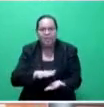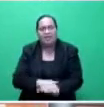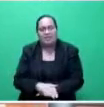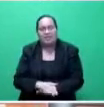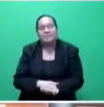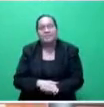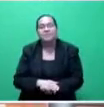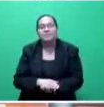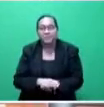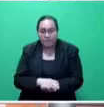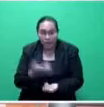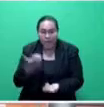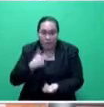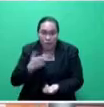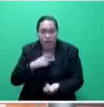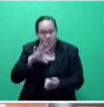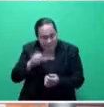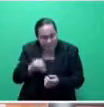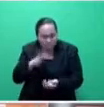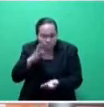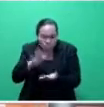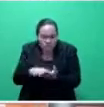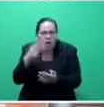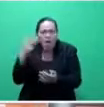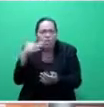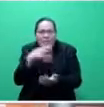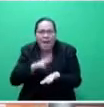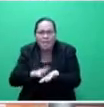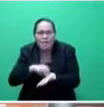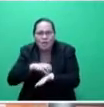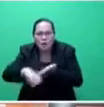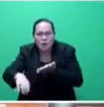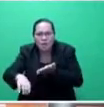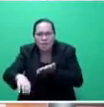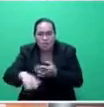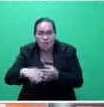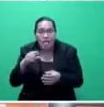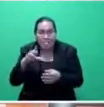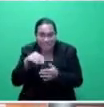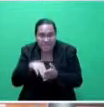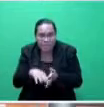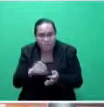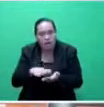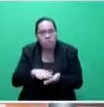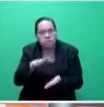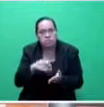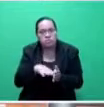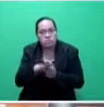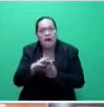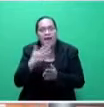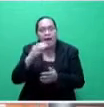by only reducing expenditure by 300 million dollars, deficit has gone up by 9%. That's why.